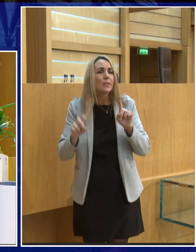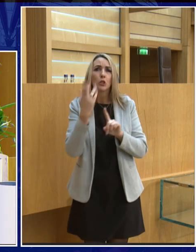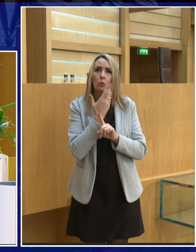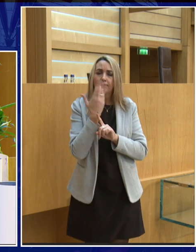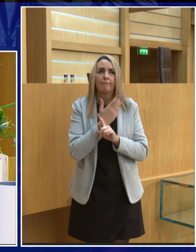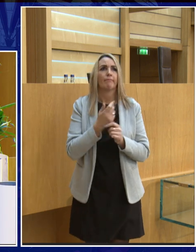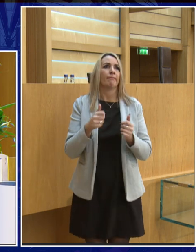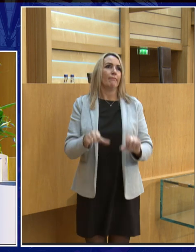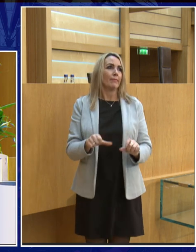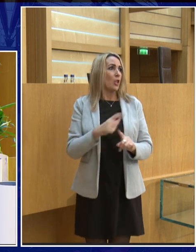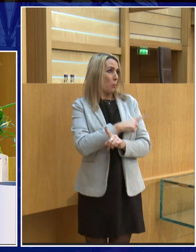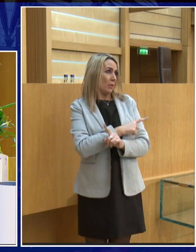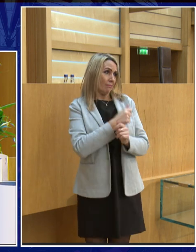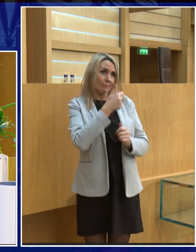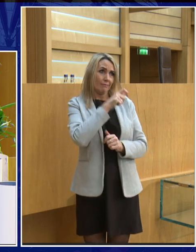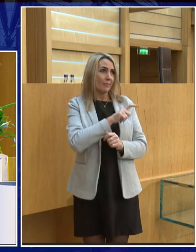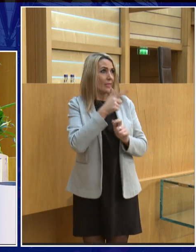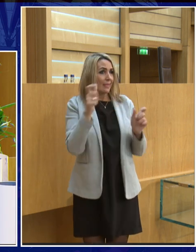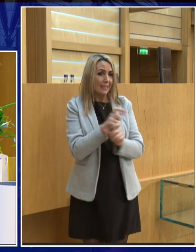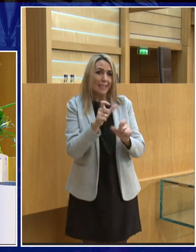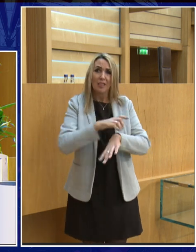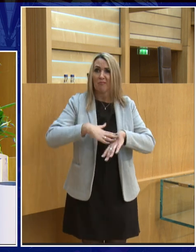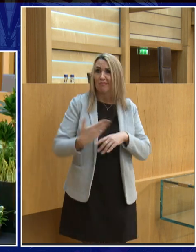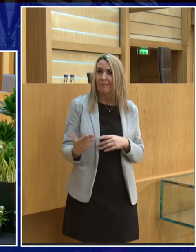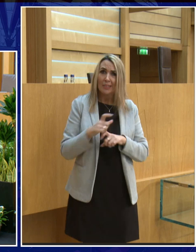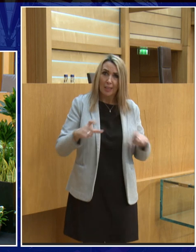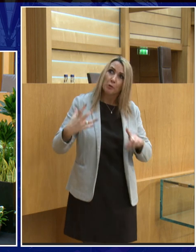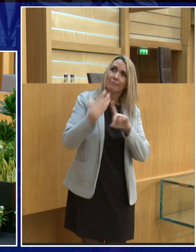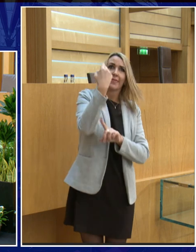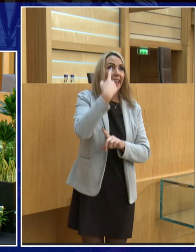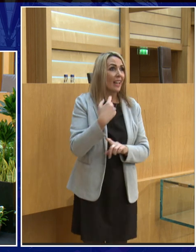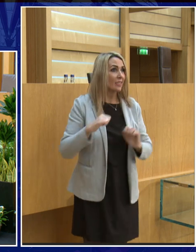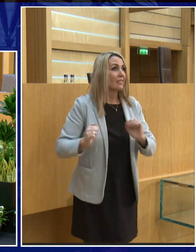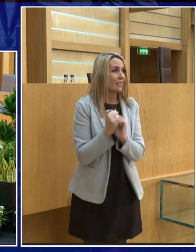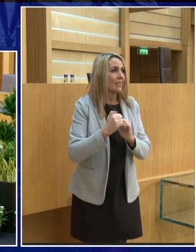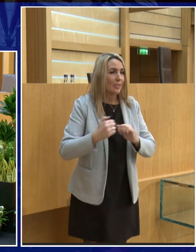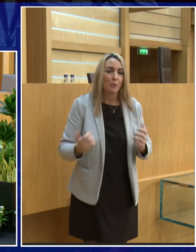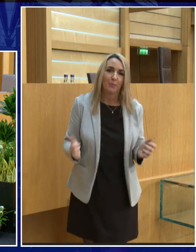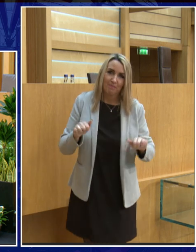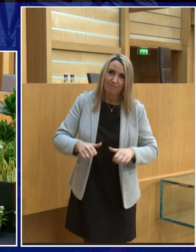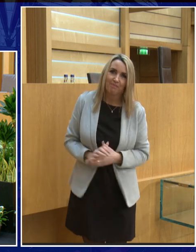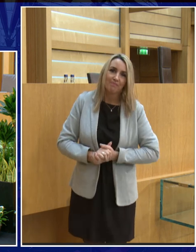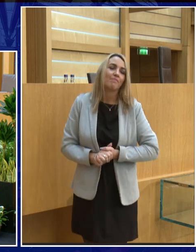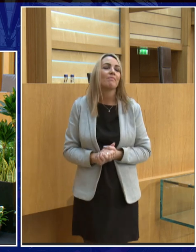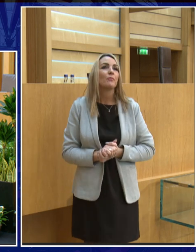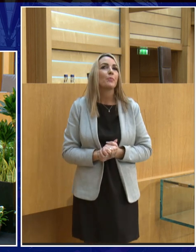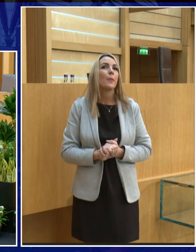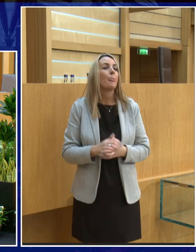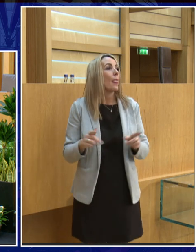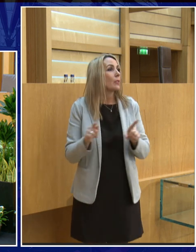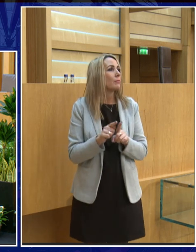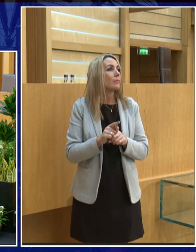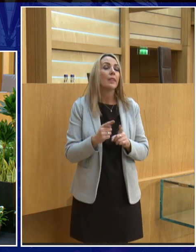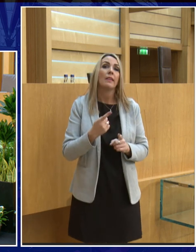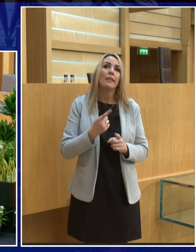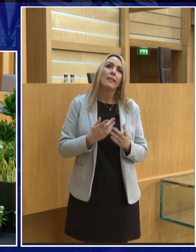So there's hope for us all, isn't there? You're supposed to say yes. That's it. There's hope for us all. Partly because of her own